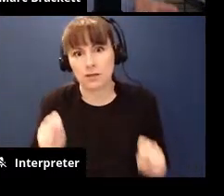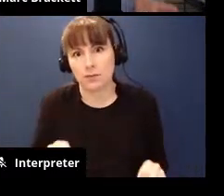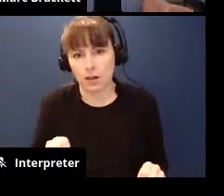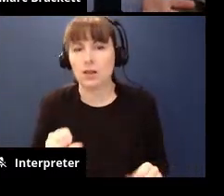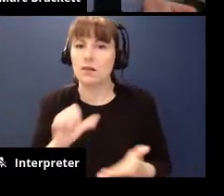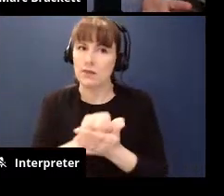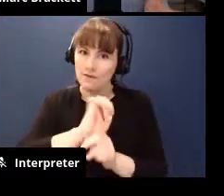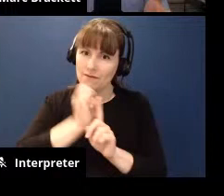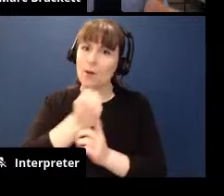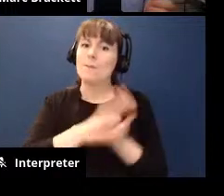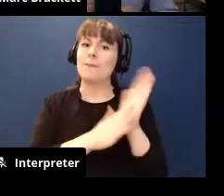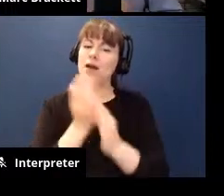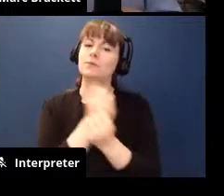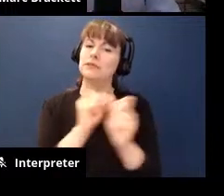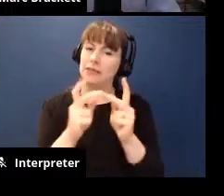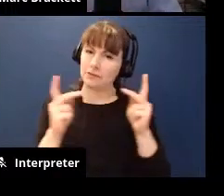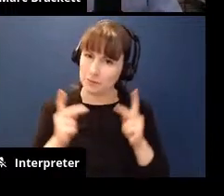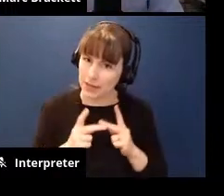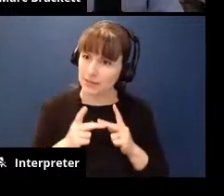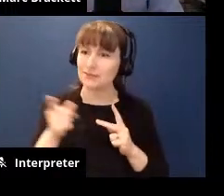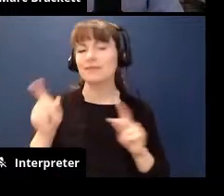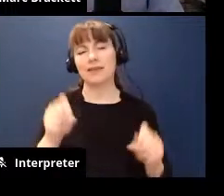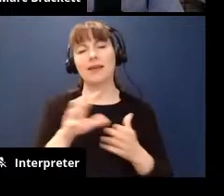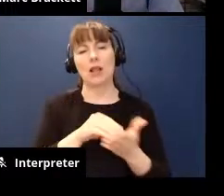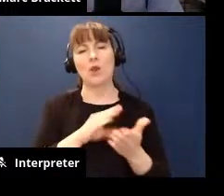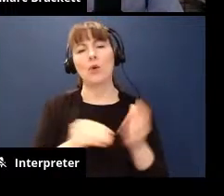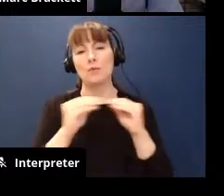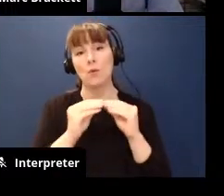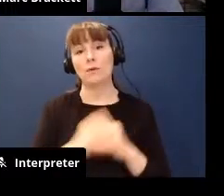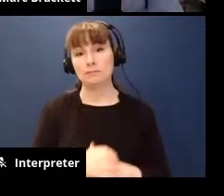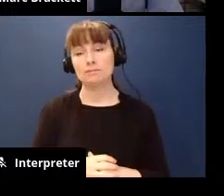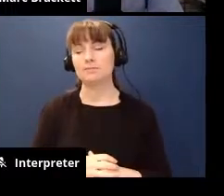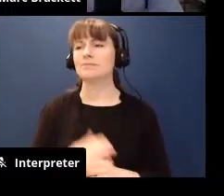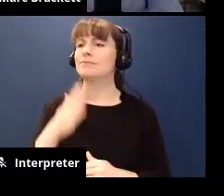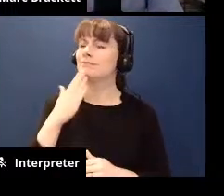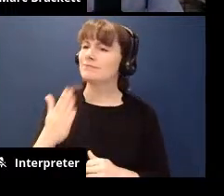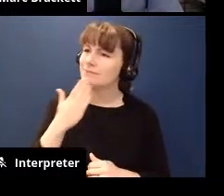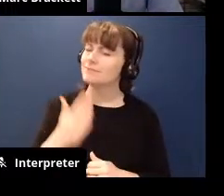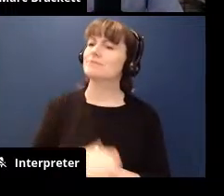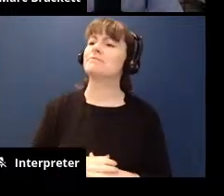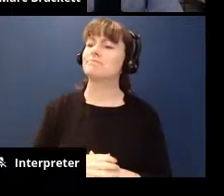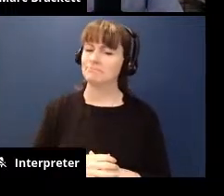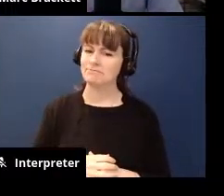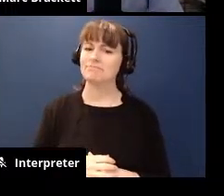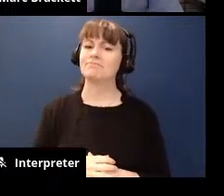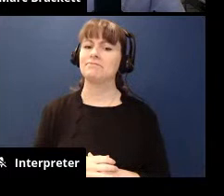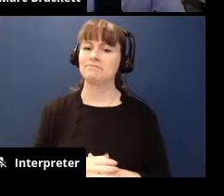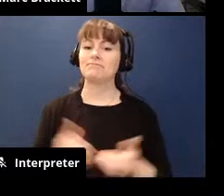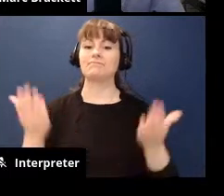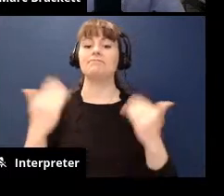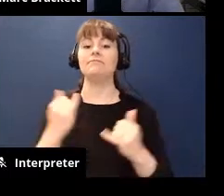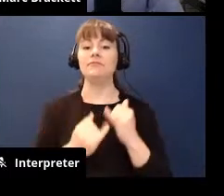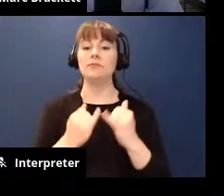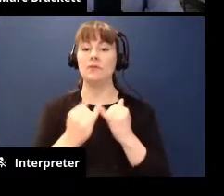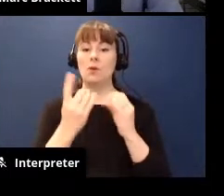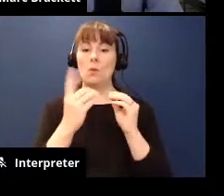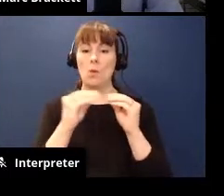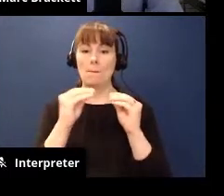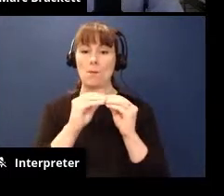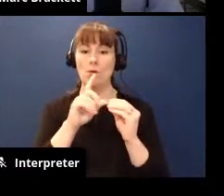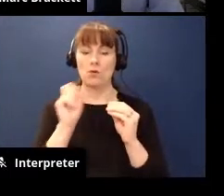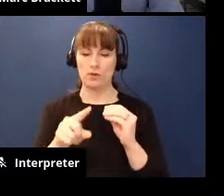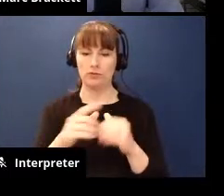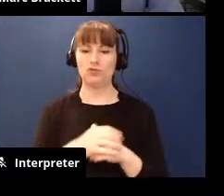to be the best possible learner thank you um and and finally we have one other question